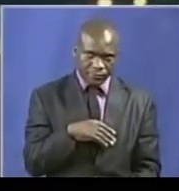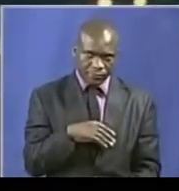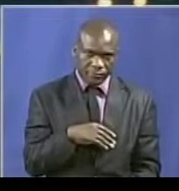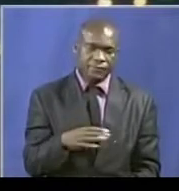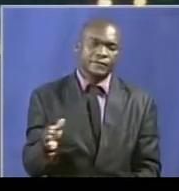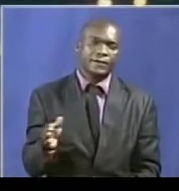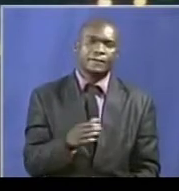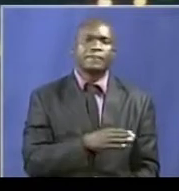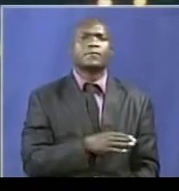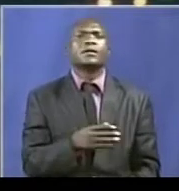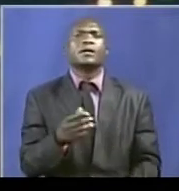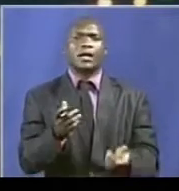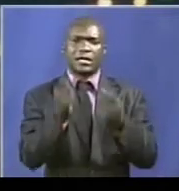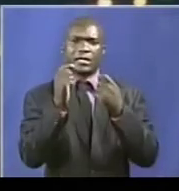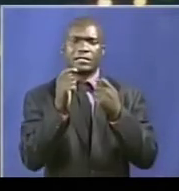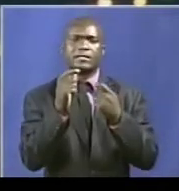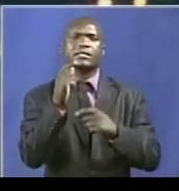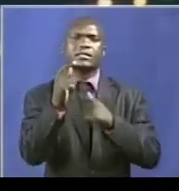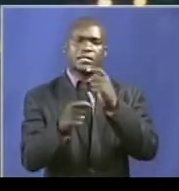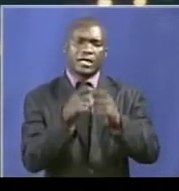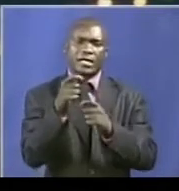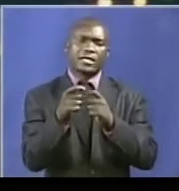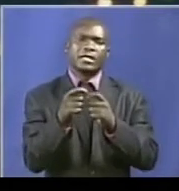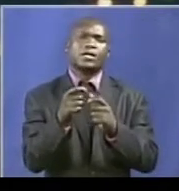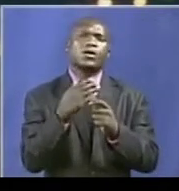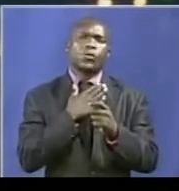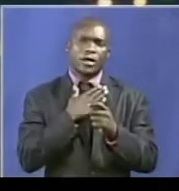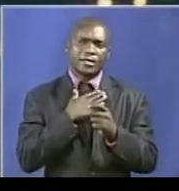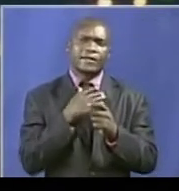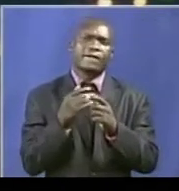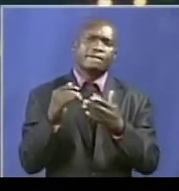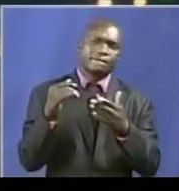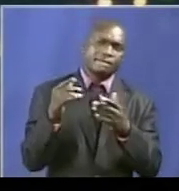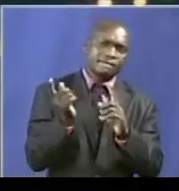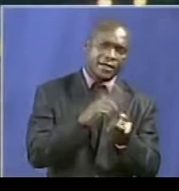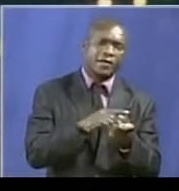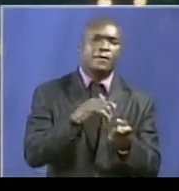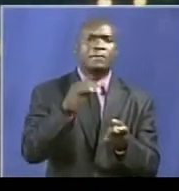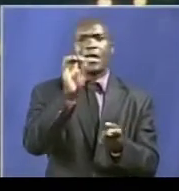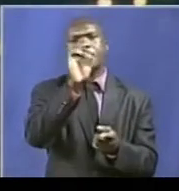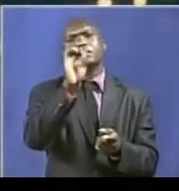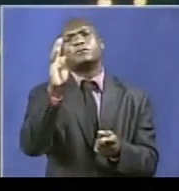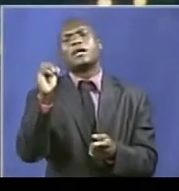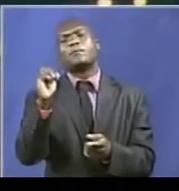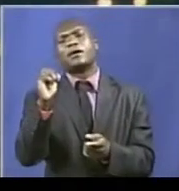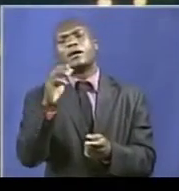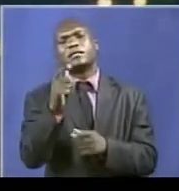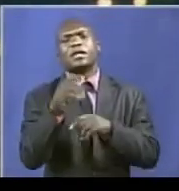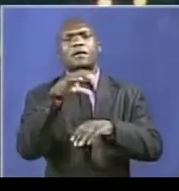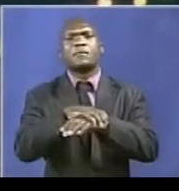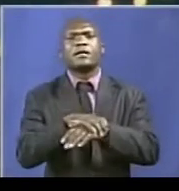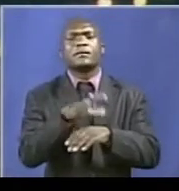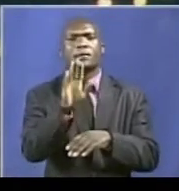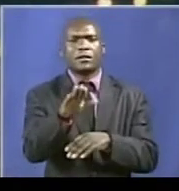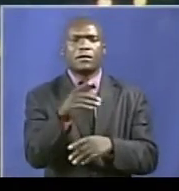There has been an attempt on the life of the newly appointed ZANU-PF First Vice President, Comrade Emerson Munangagwa,